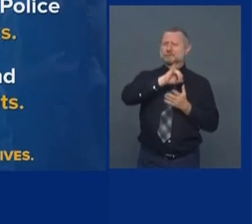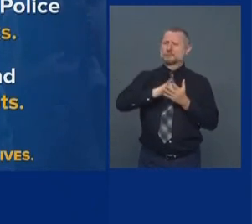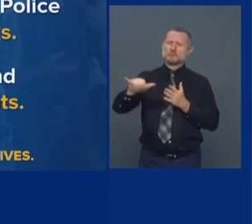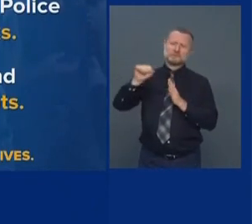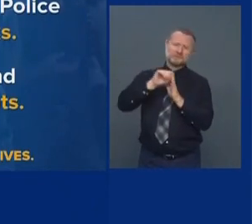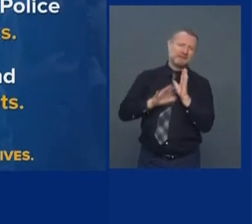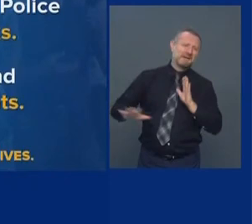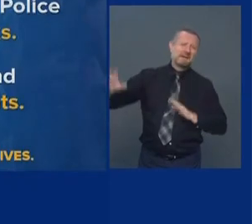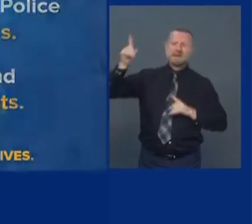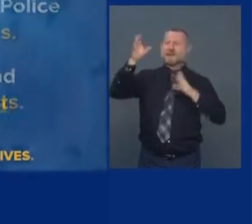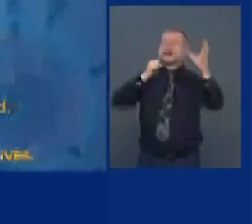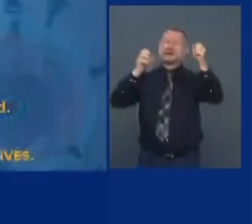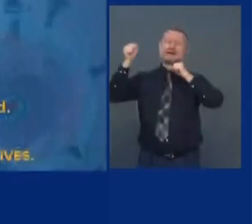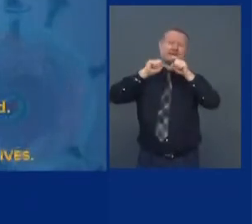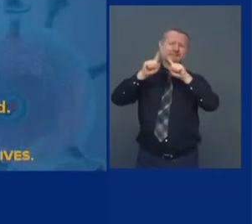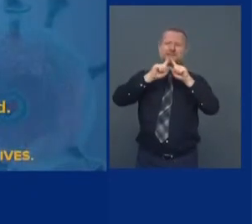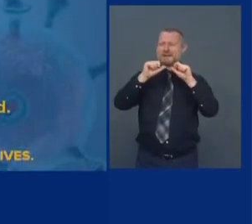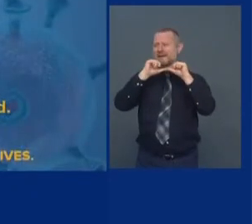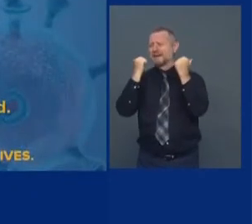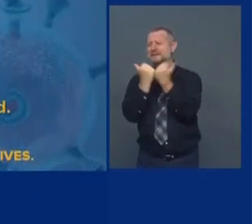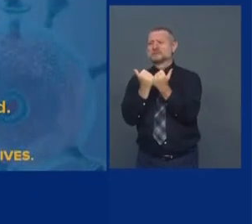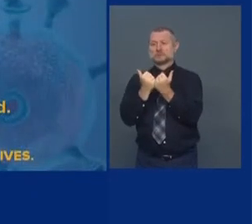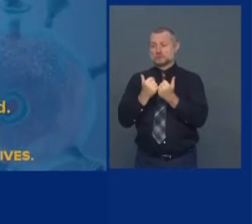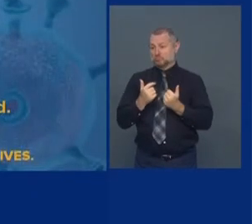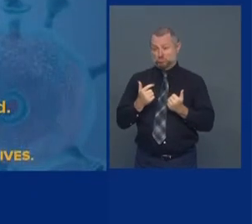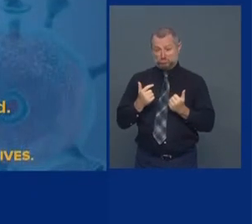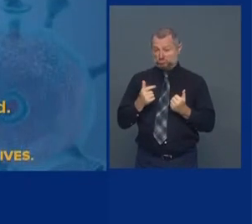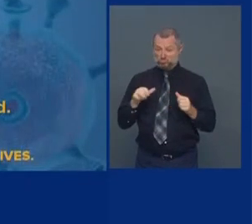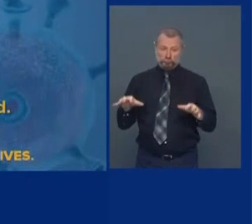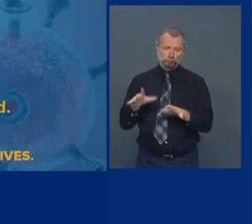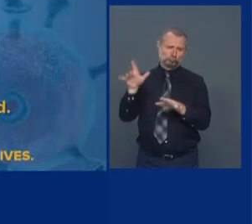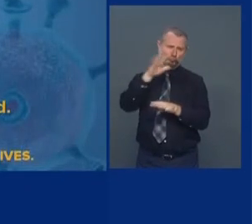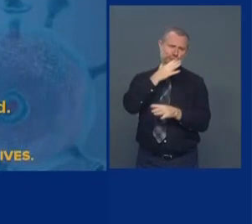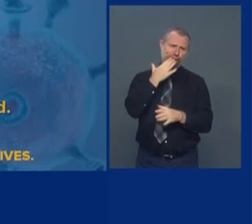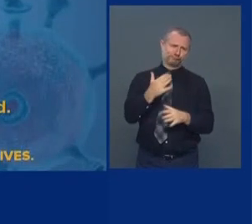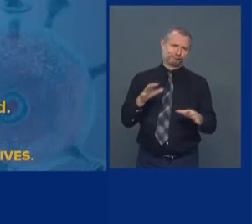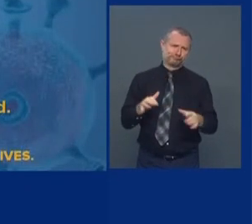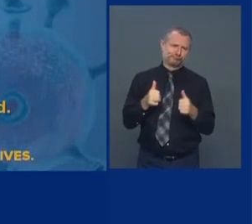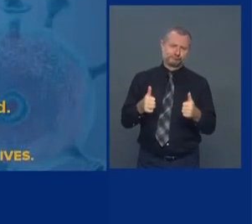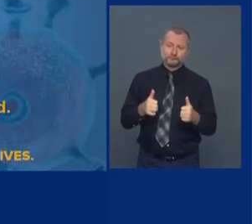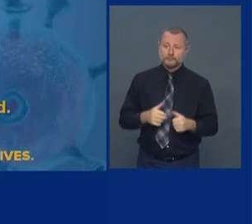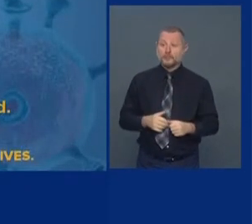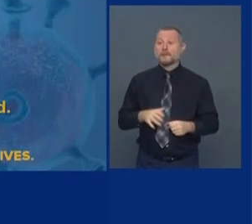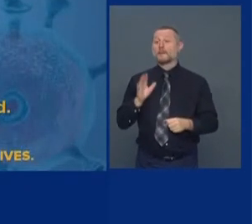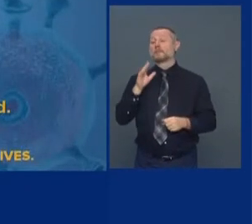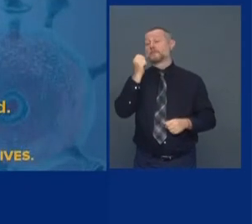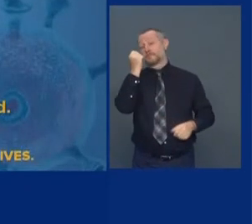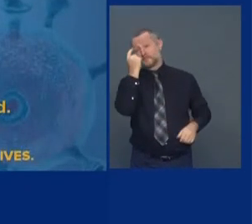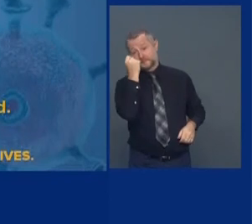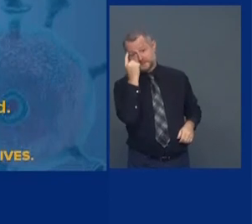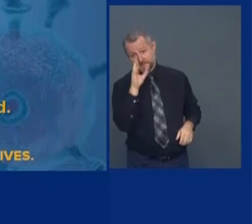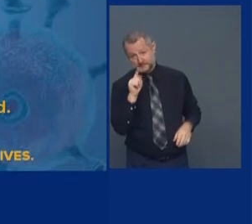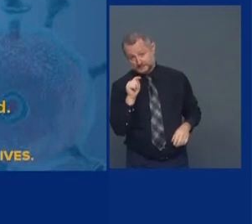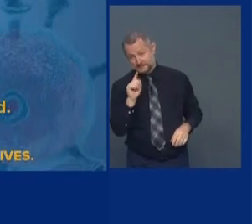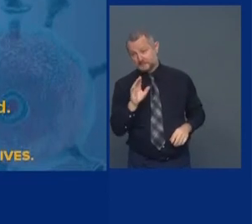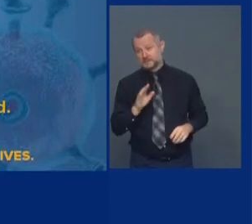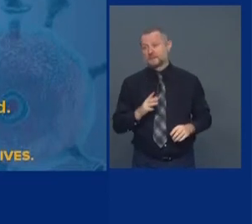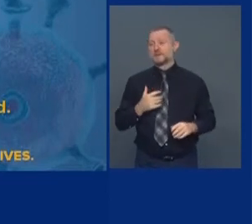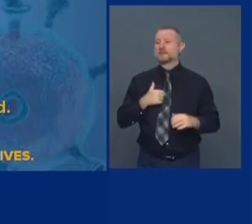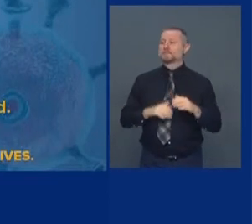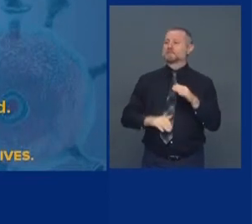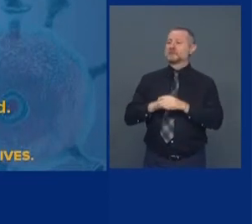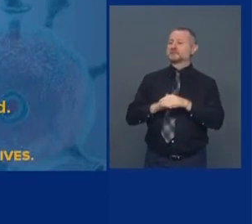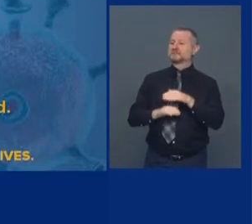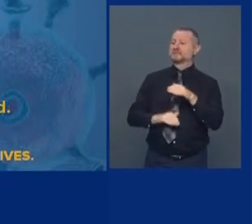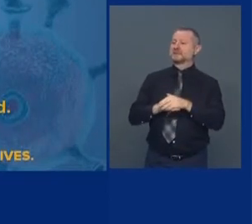on this task force. And they're doing a good job. But we're at the state's max, which will be relevant in a moment.